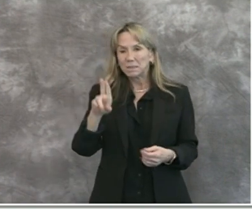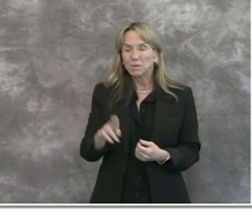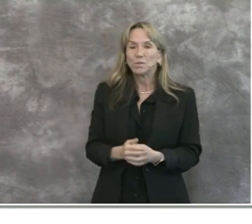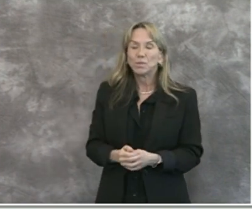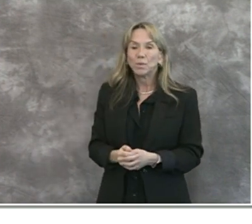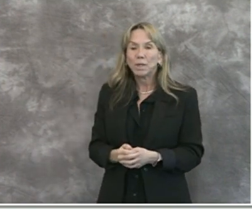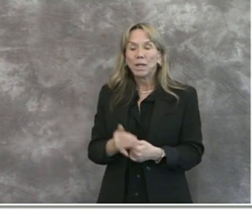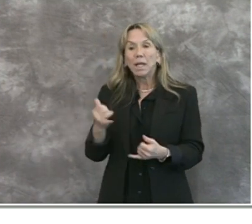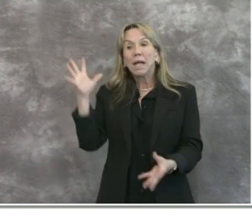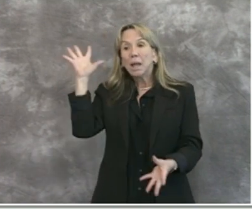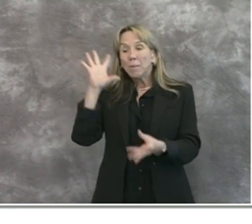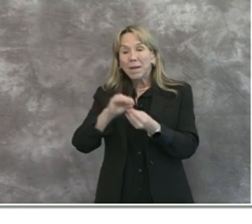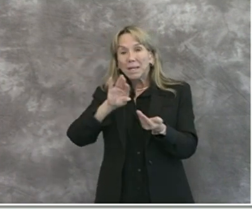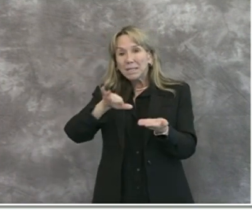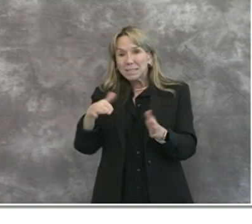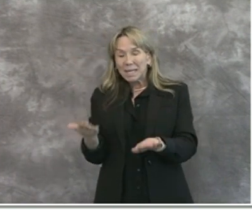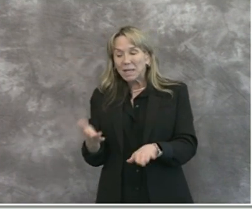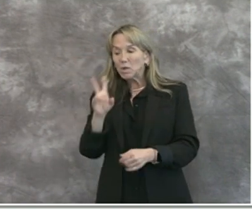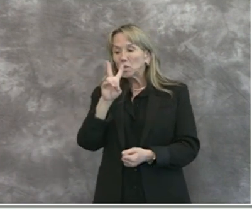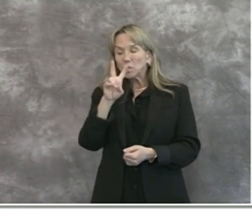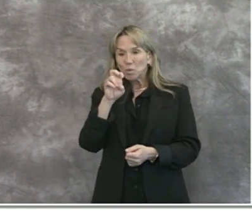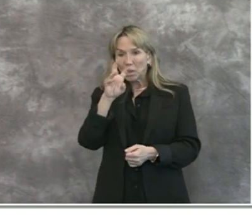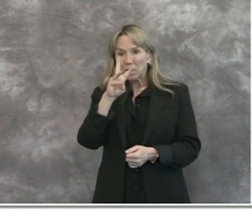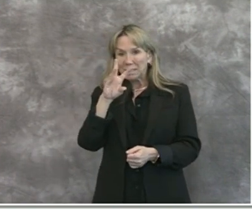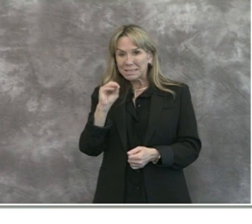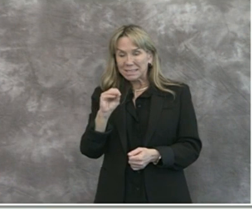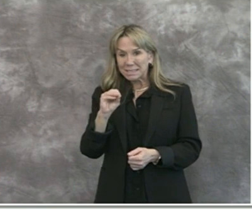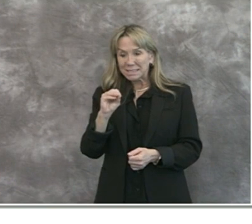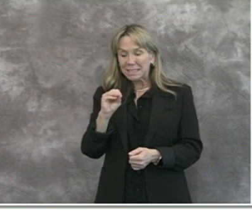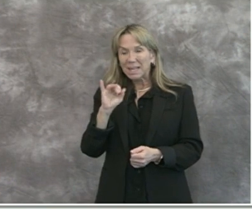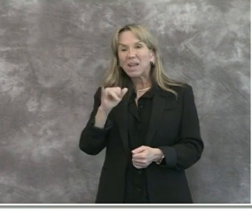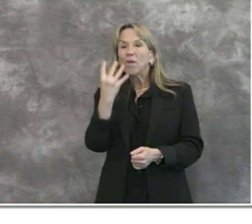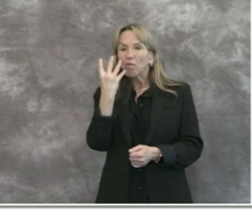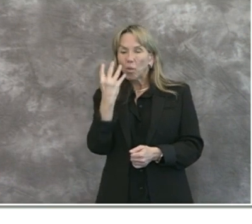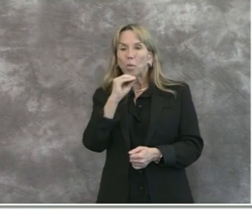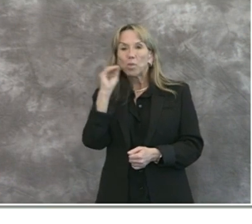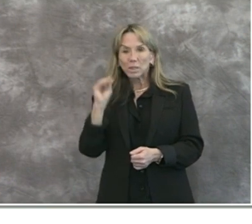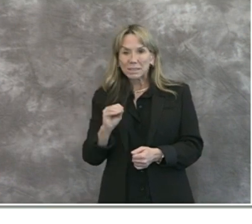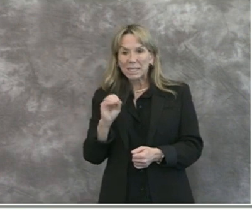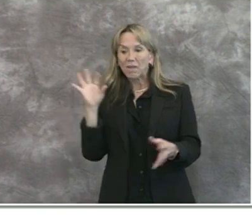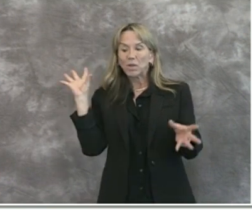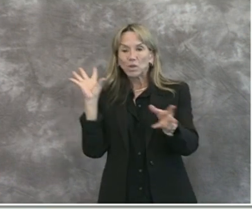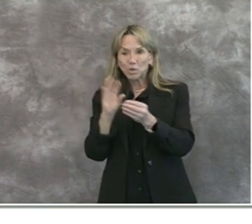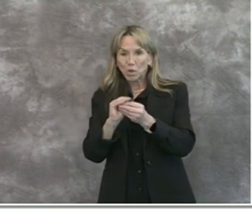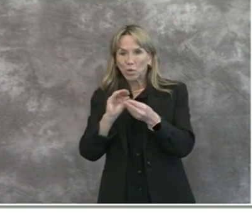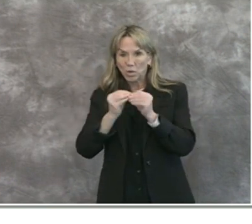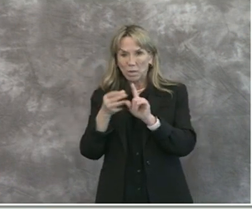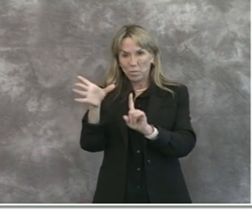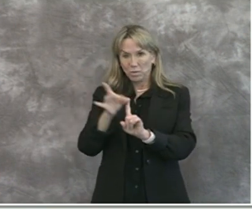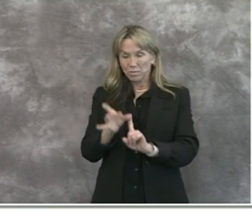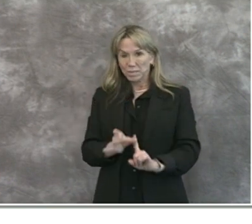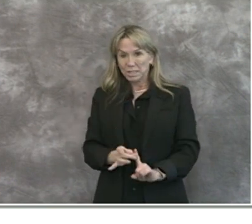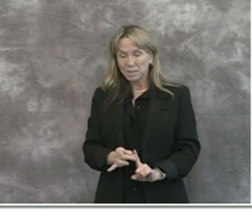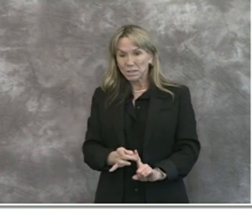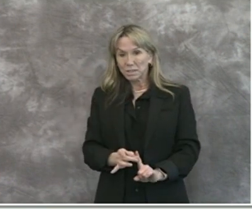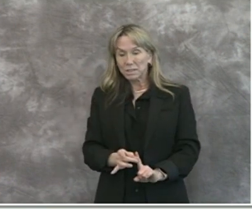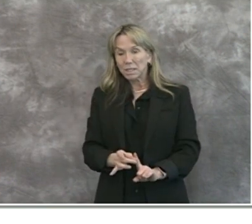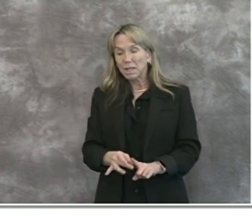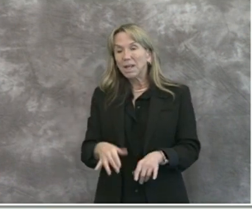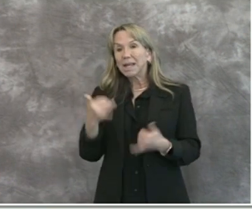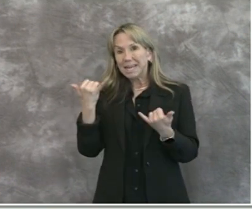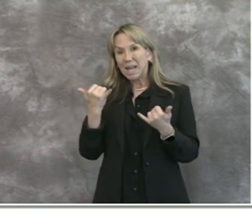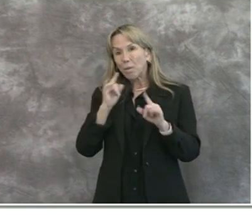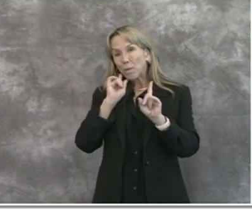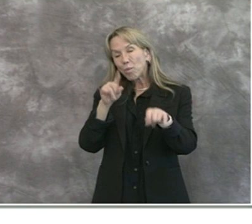total number of deaths, 260, this represents 4% of the total number of cases. Of the five additional